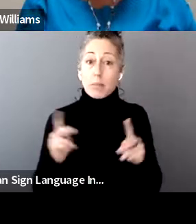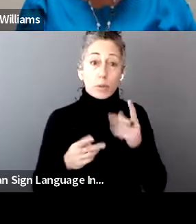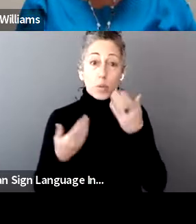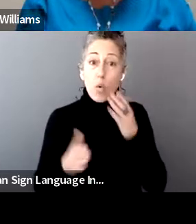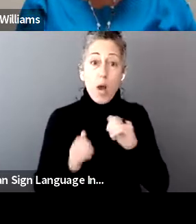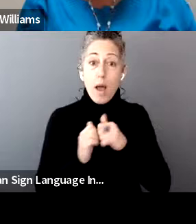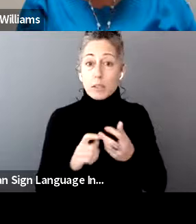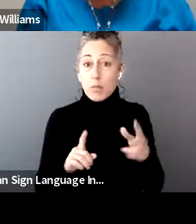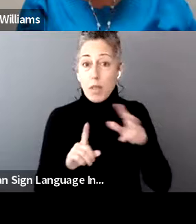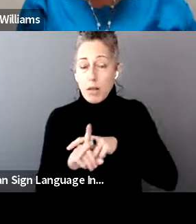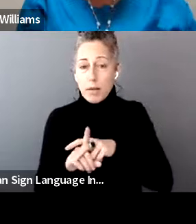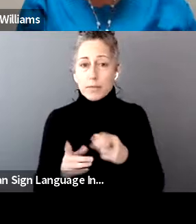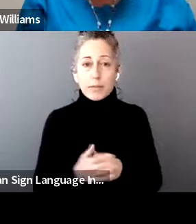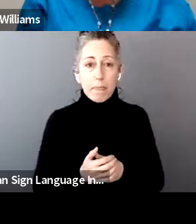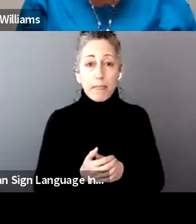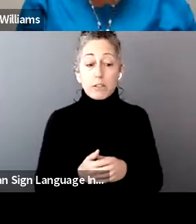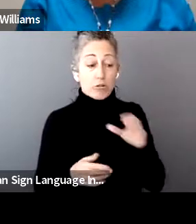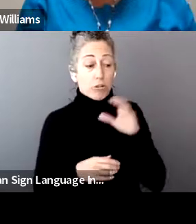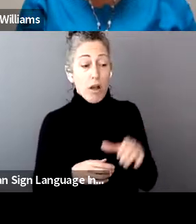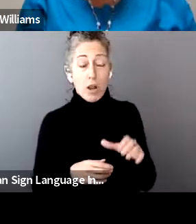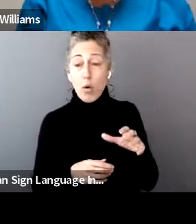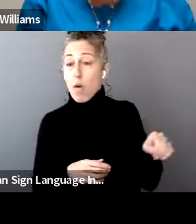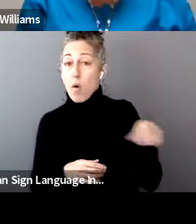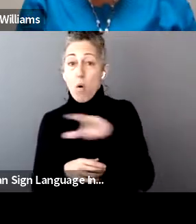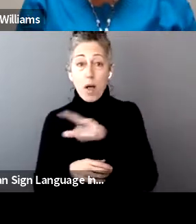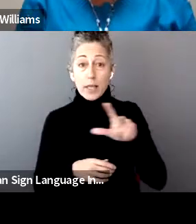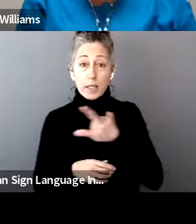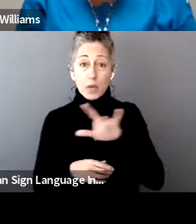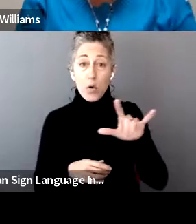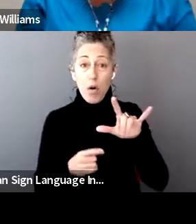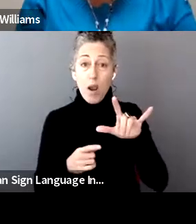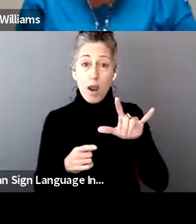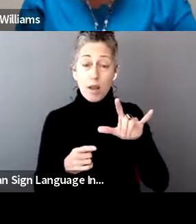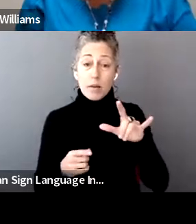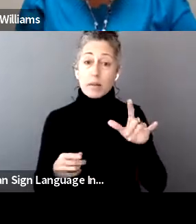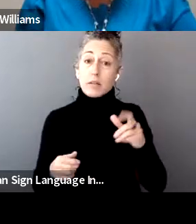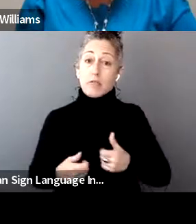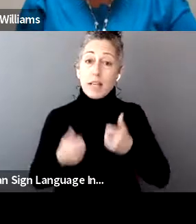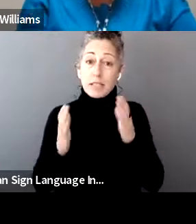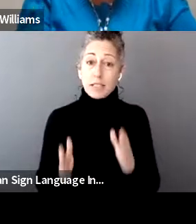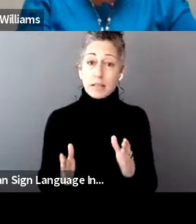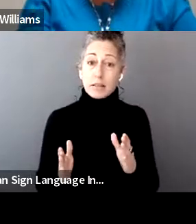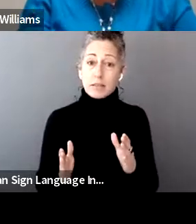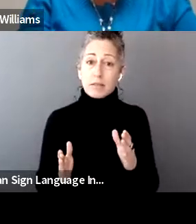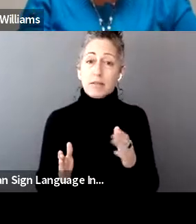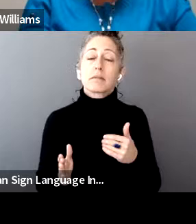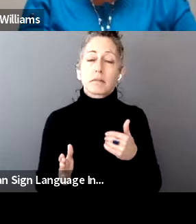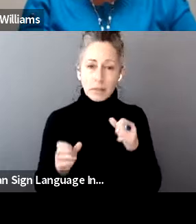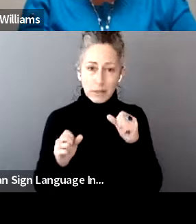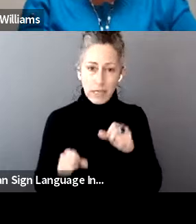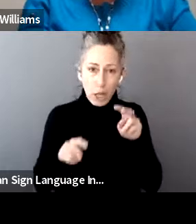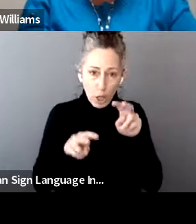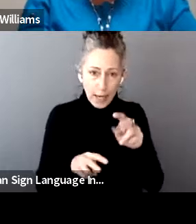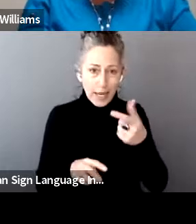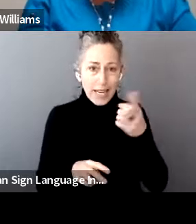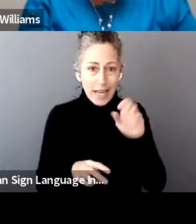Chicago and all Illinois residents have a great free resource for information on how to get their stimulus checks through the Get My Payment